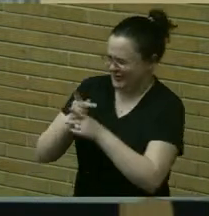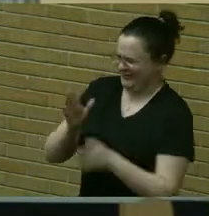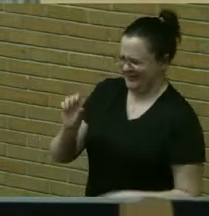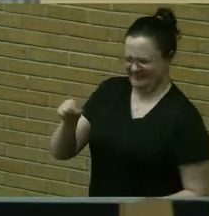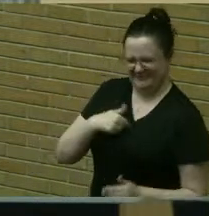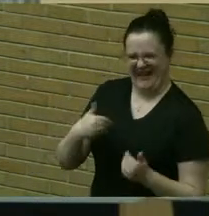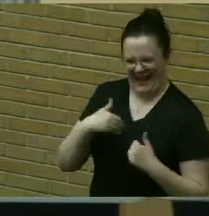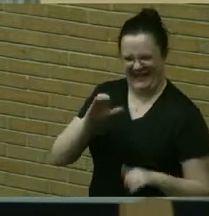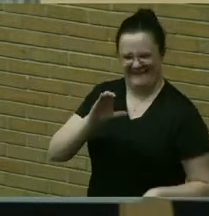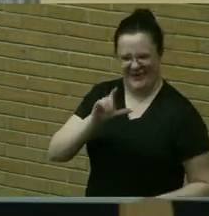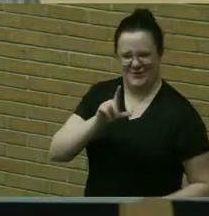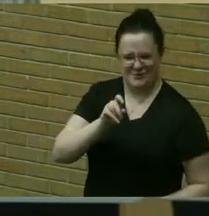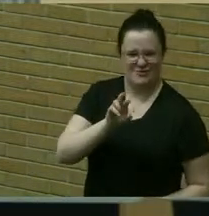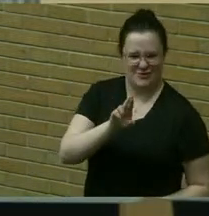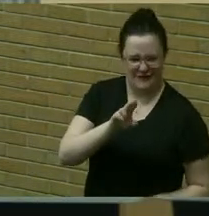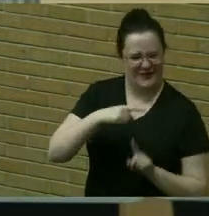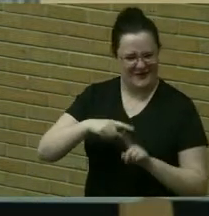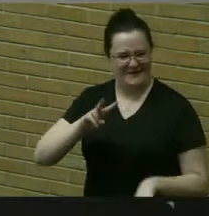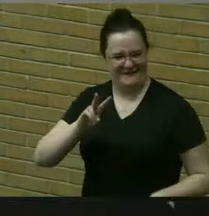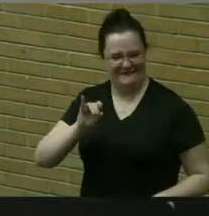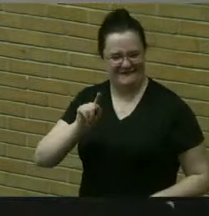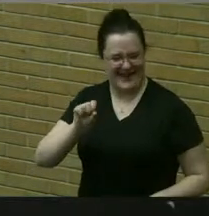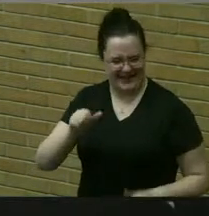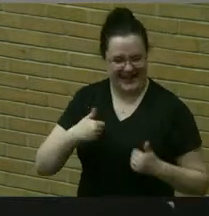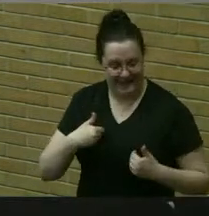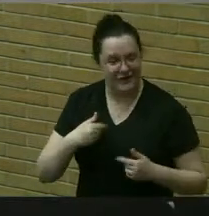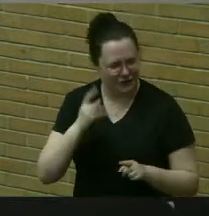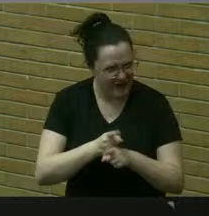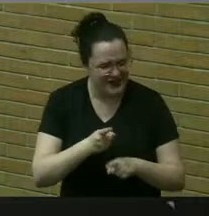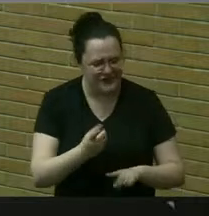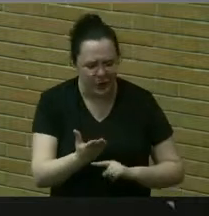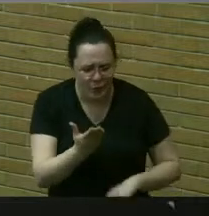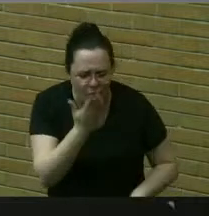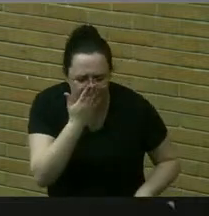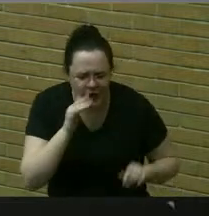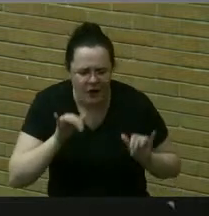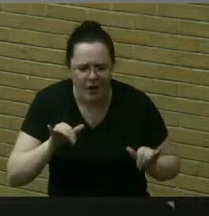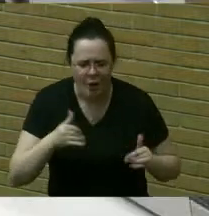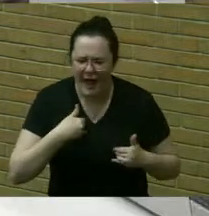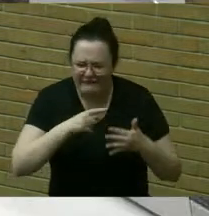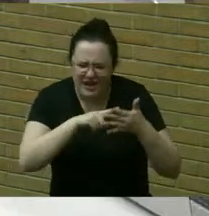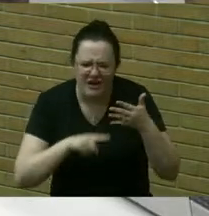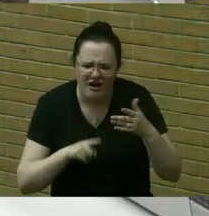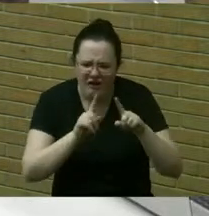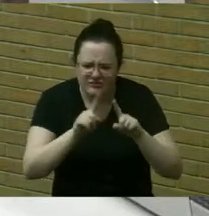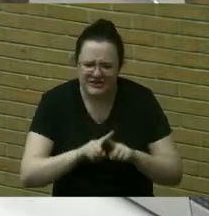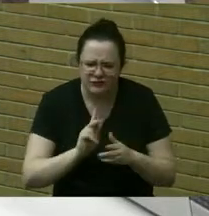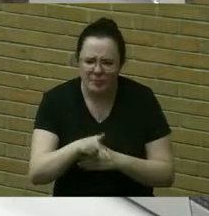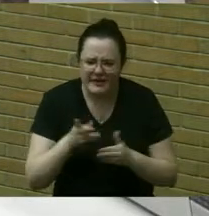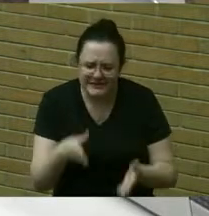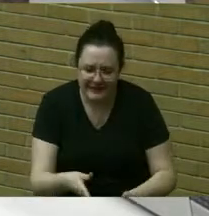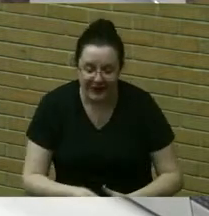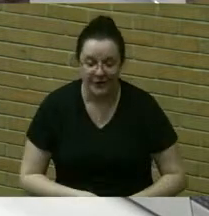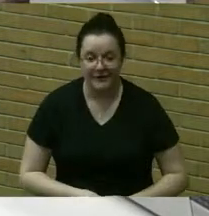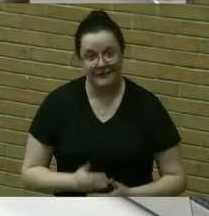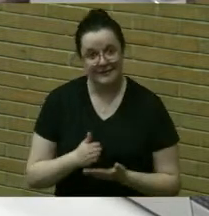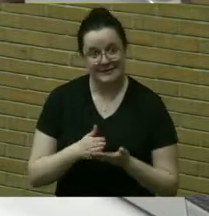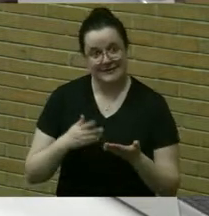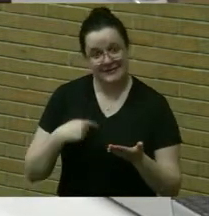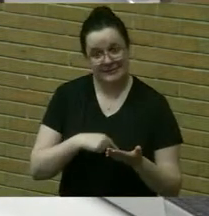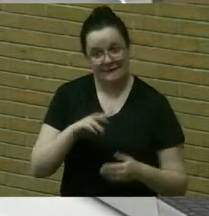um they and then you you know if some of us have let our weeding lapse